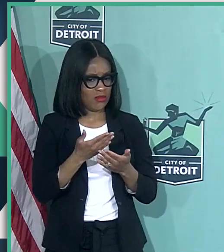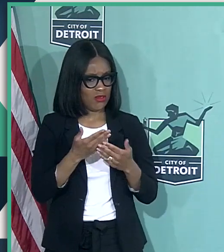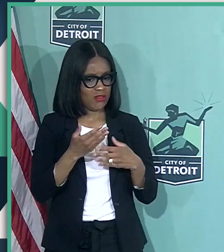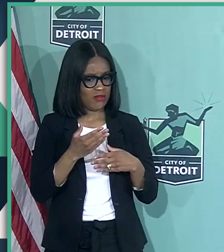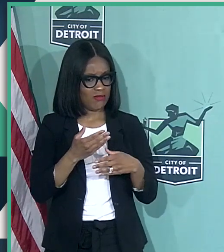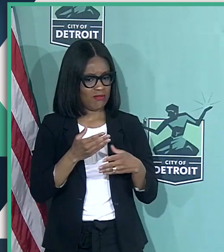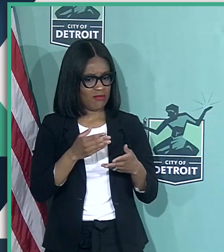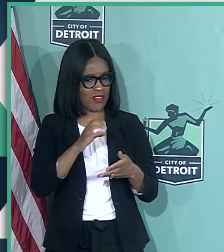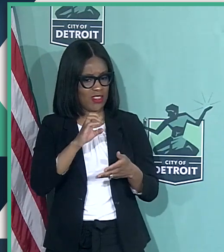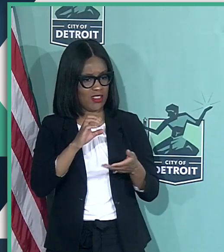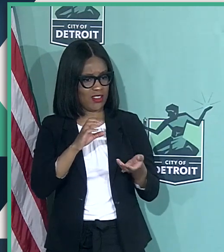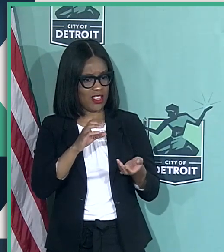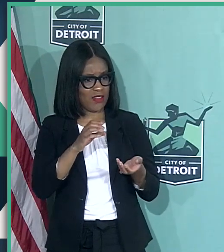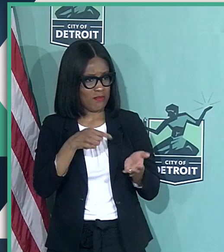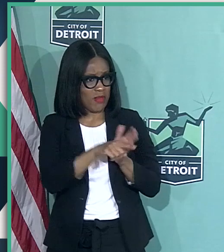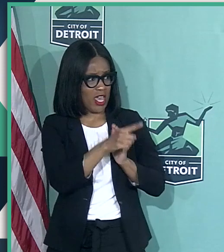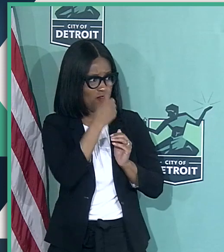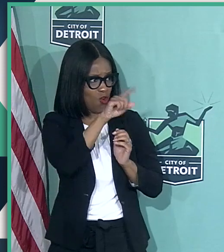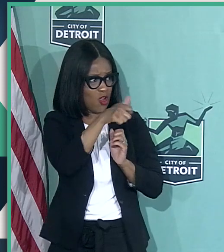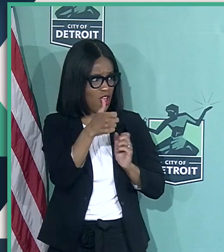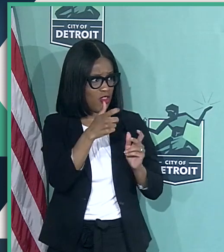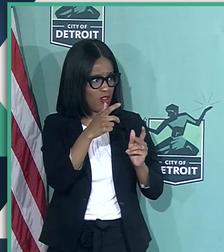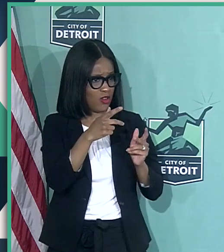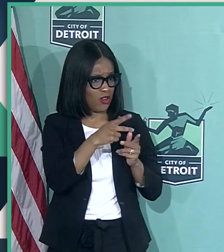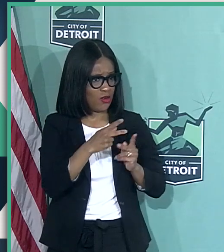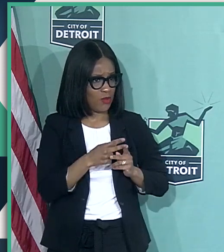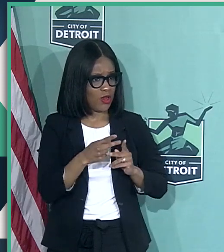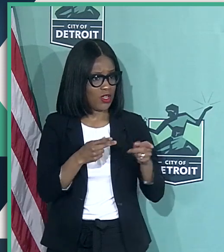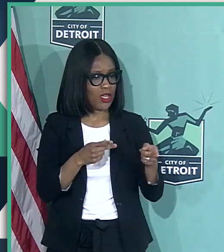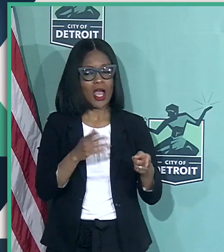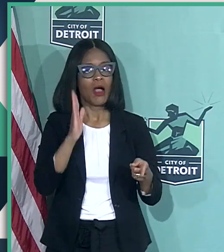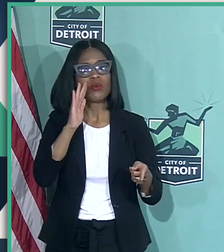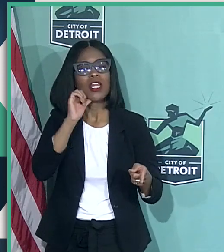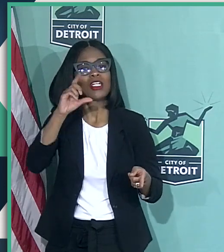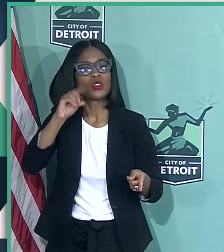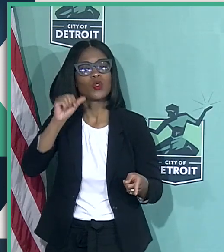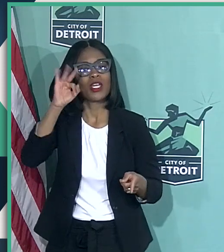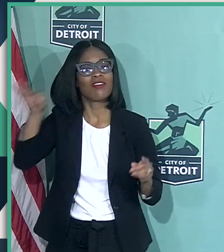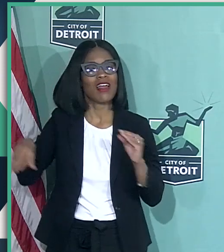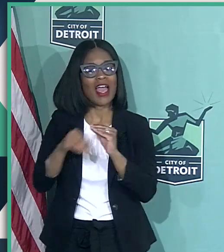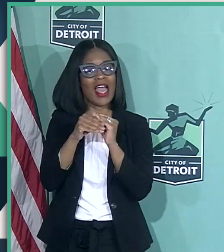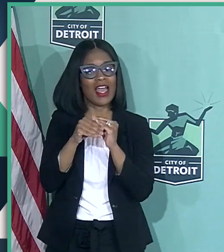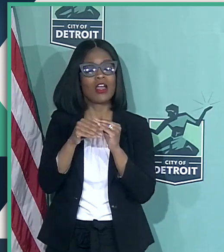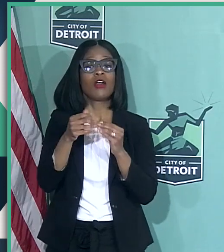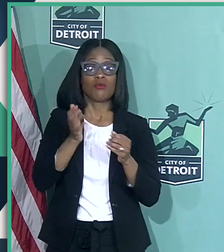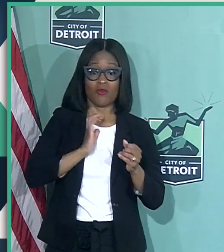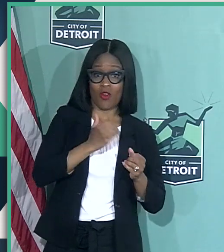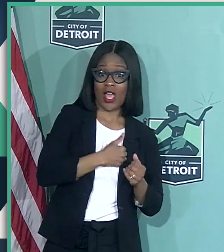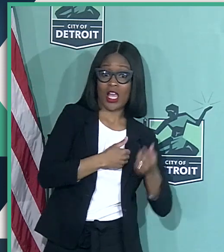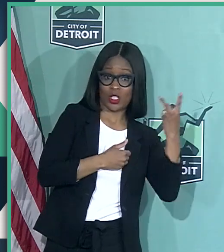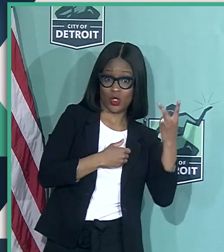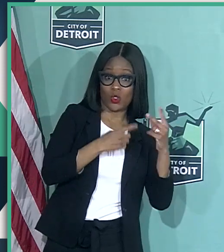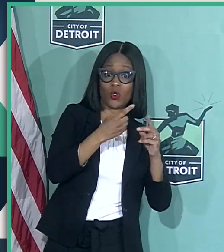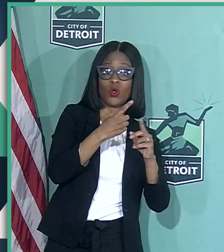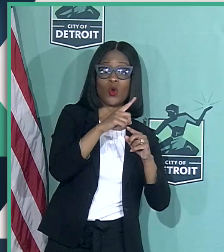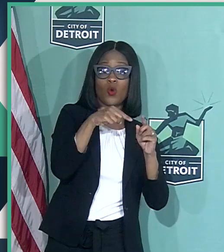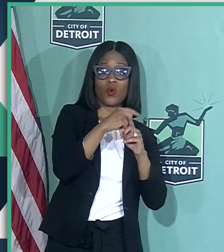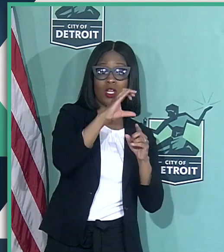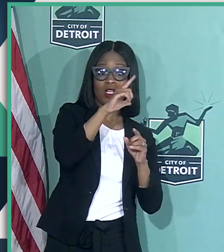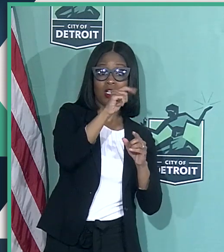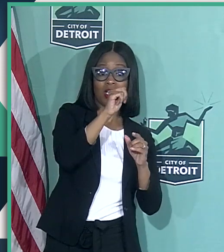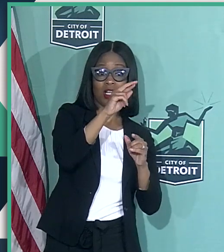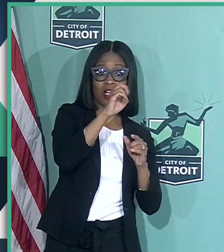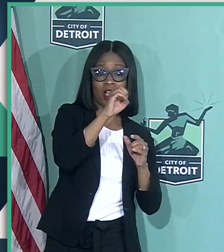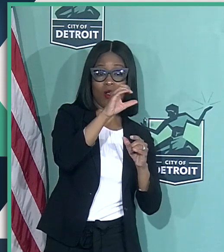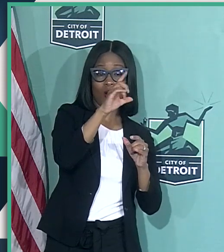mayor at this time? Yeah. I would not have done anything if it added any expense. And we had two deputy mayors when Carol O'Clerican was here